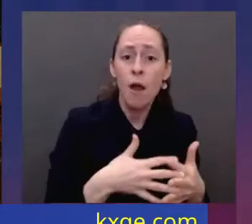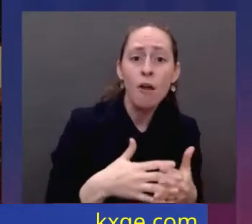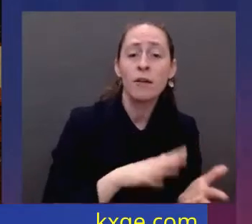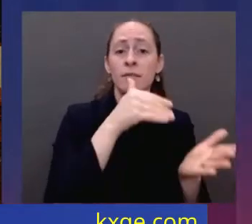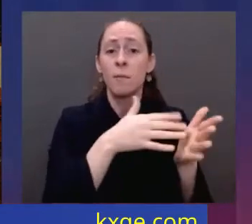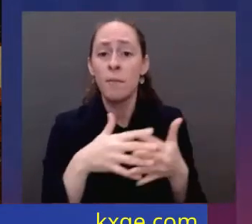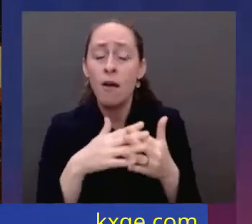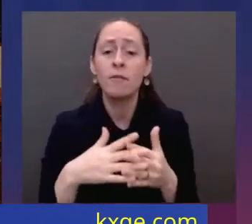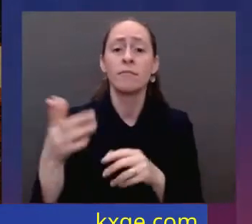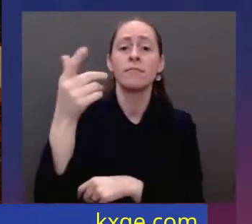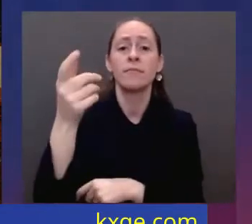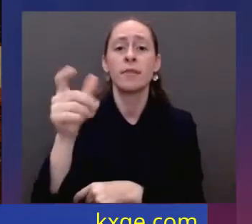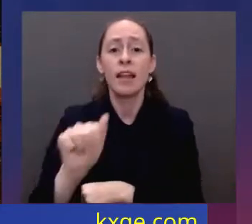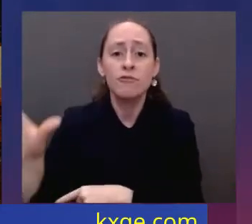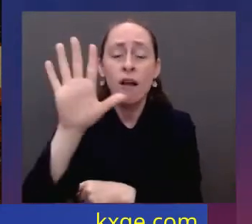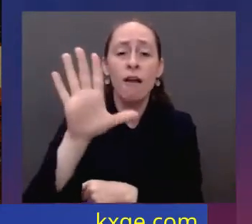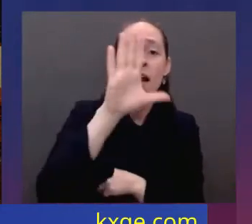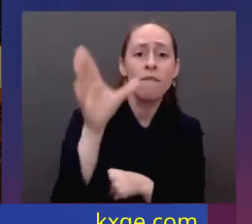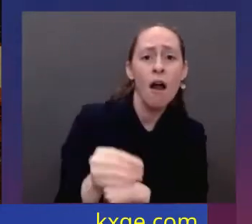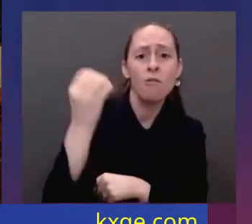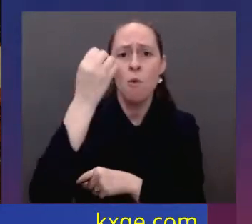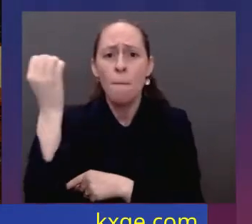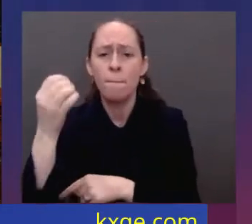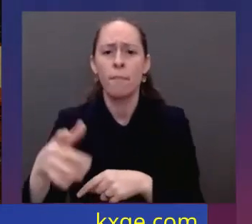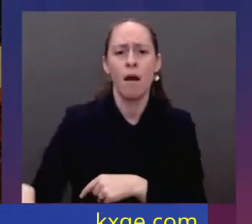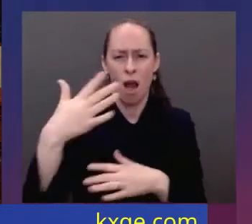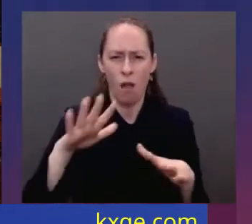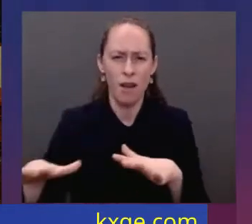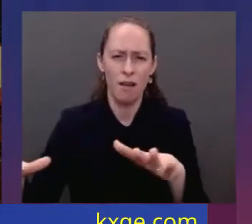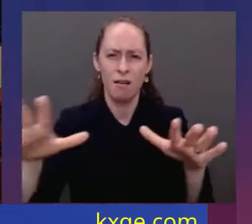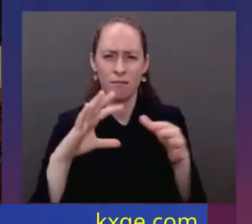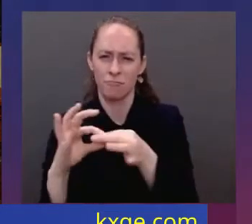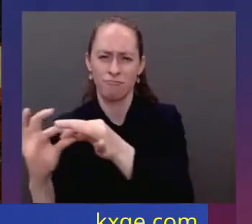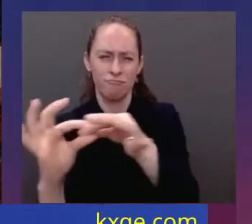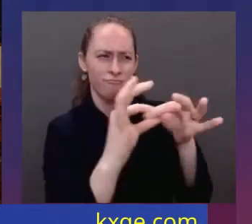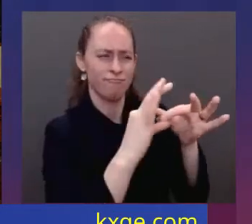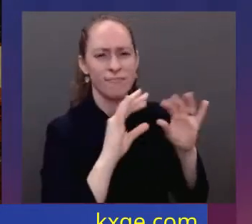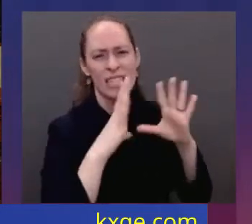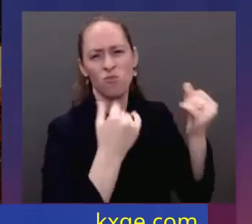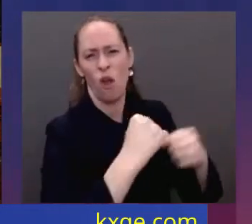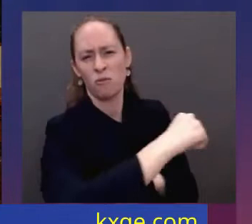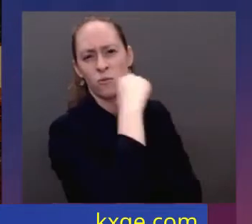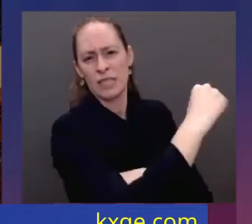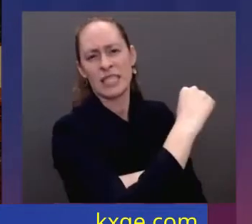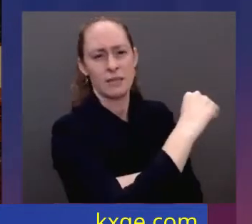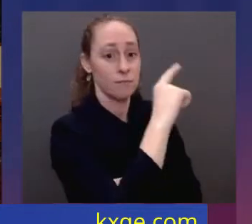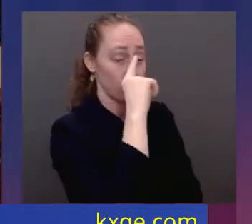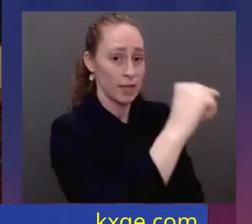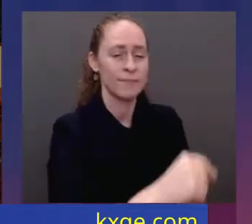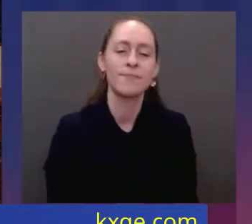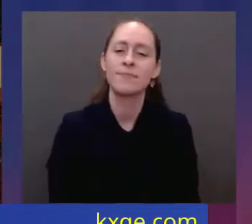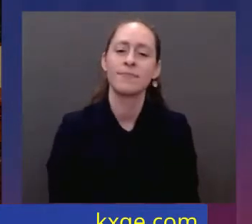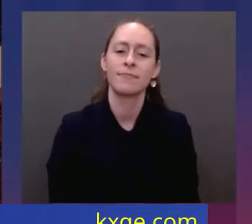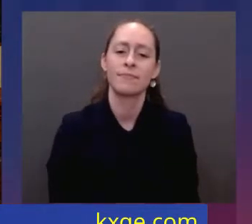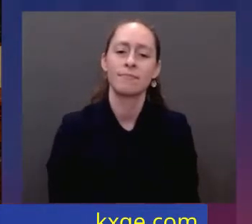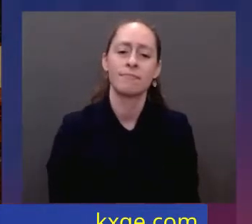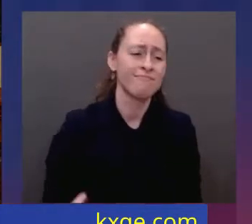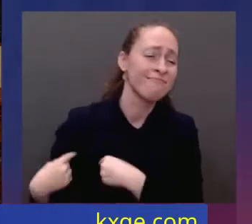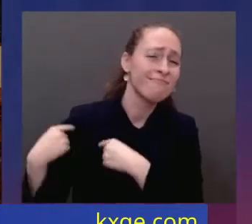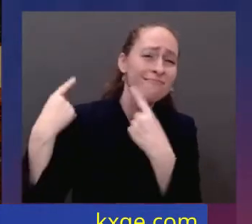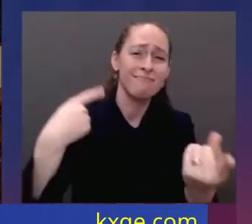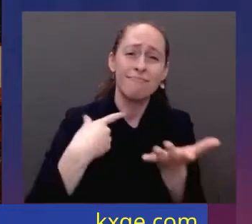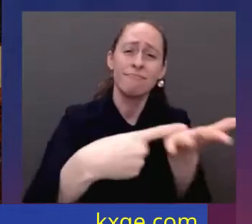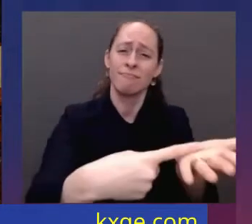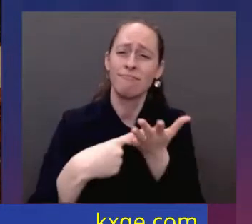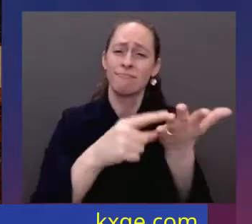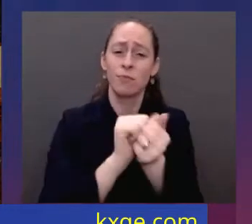Putin. Like many of you, I spent countless hours unifying our European allies. We shared with the world in advance what we knew Putin was planning and